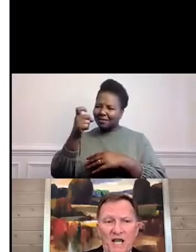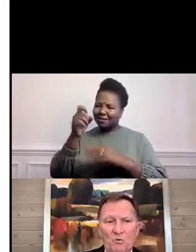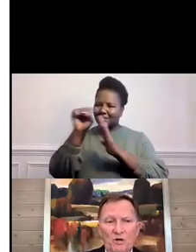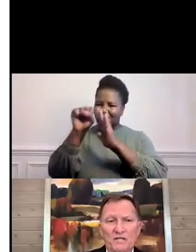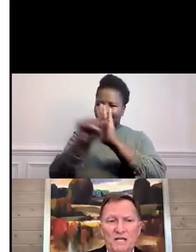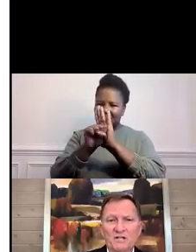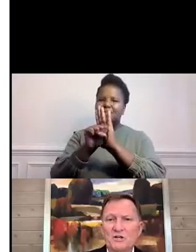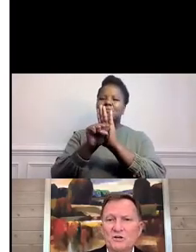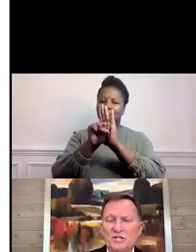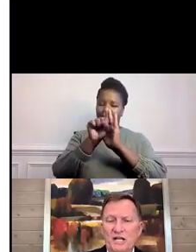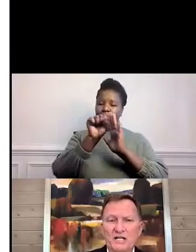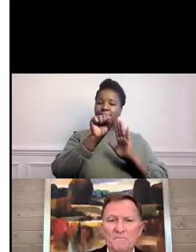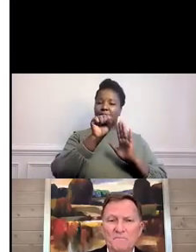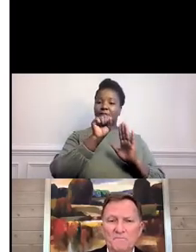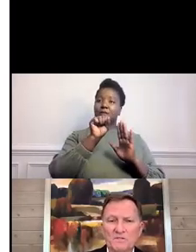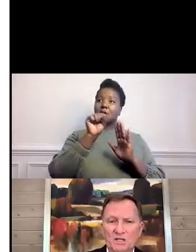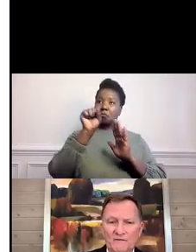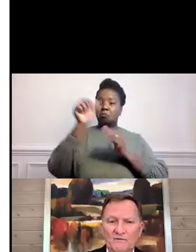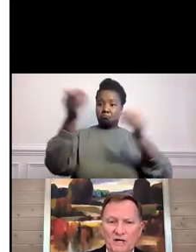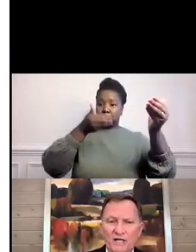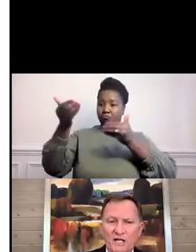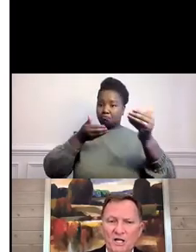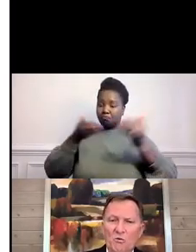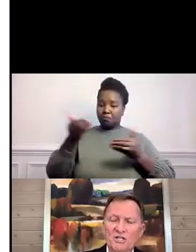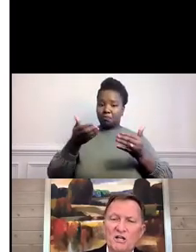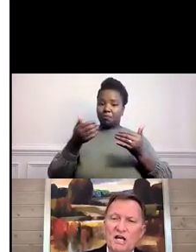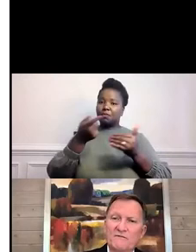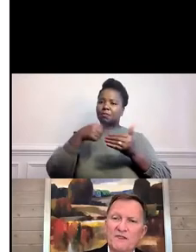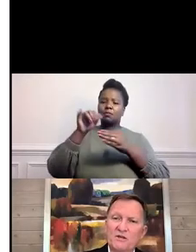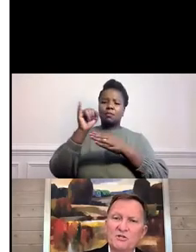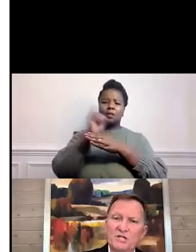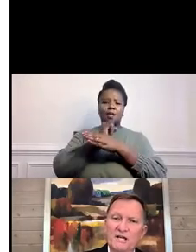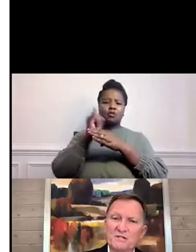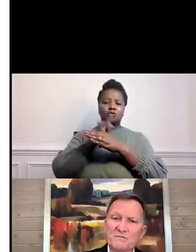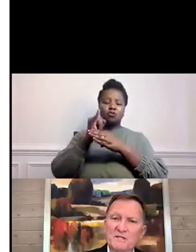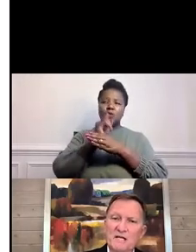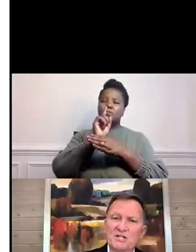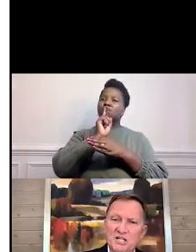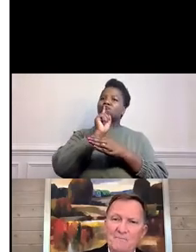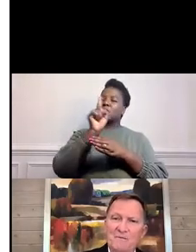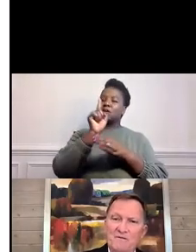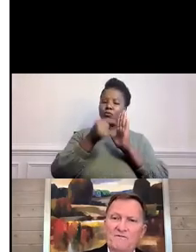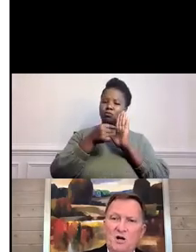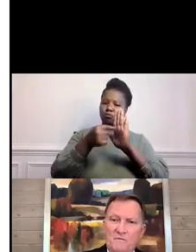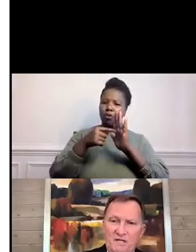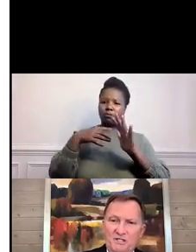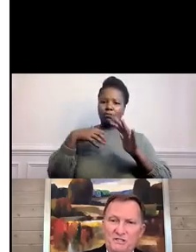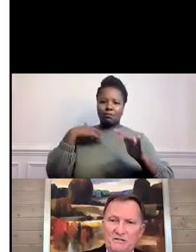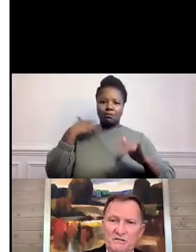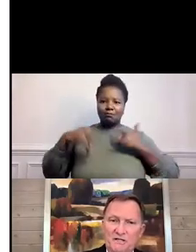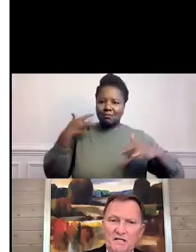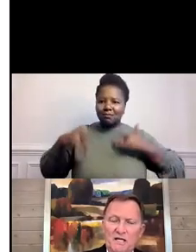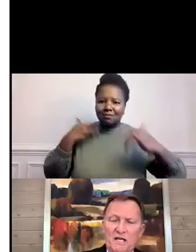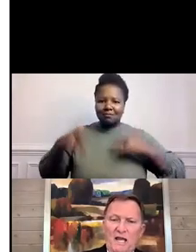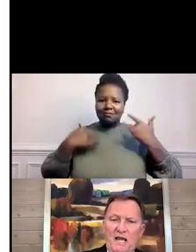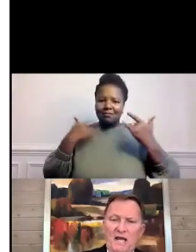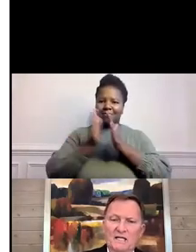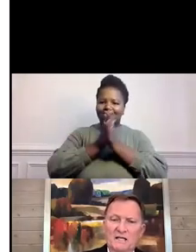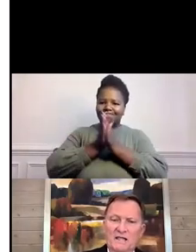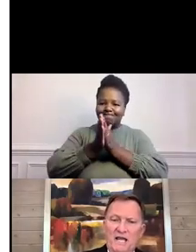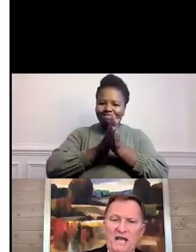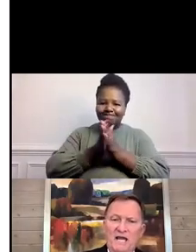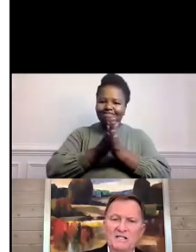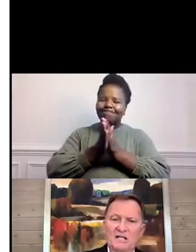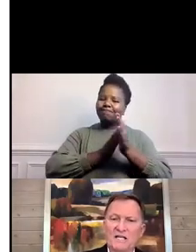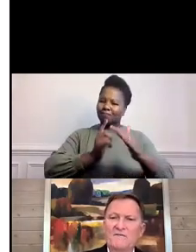And what the interns ended up delivering was a lot of enthusiasm, excitement for our mission. And